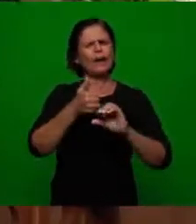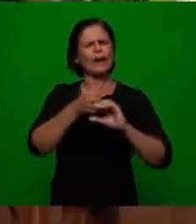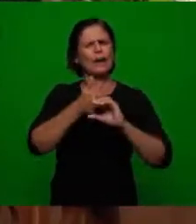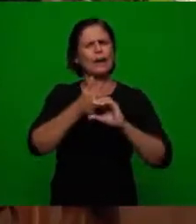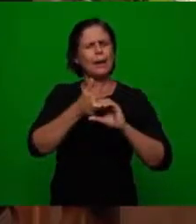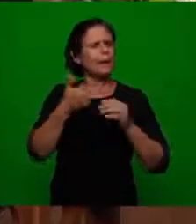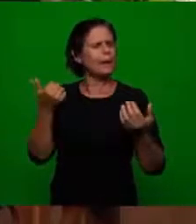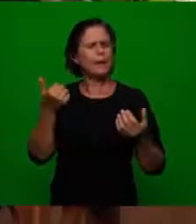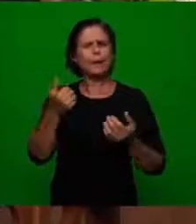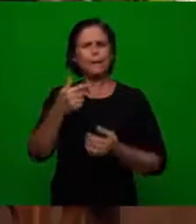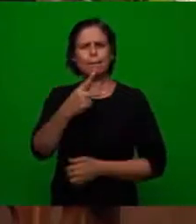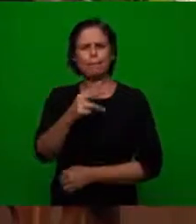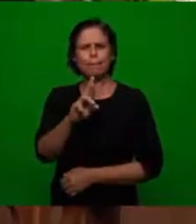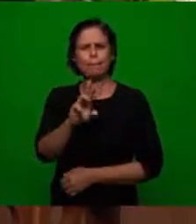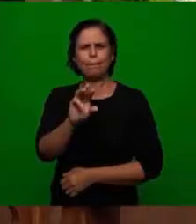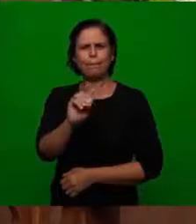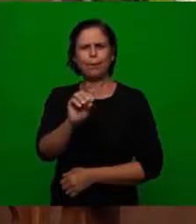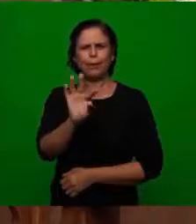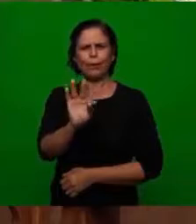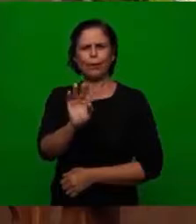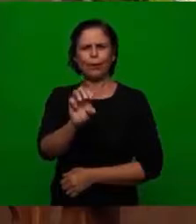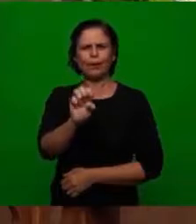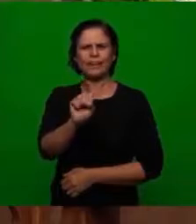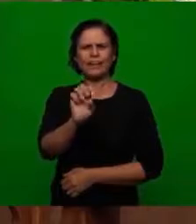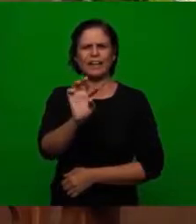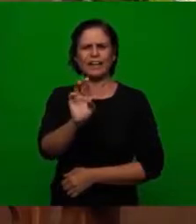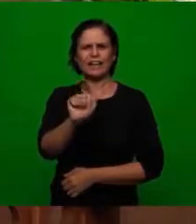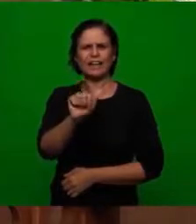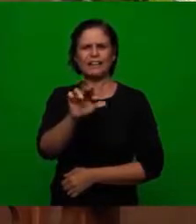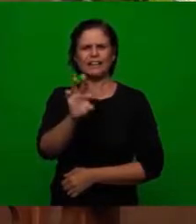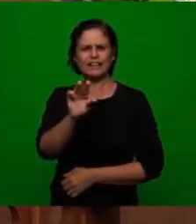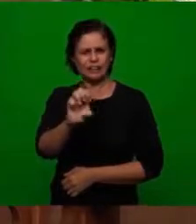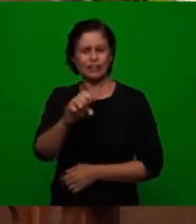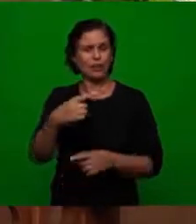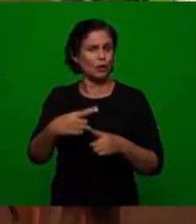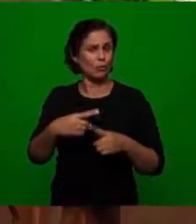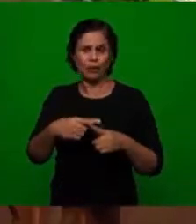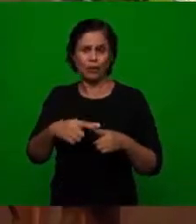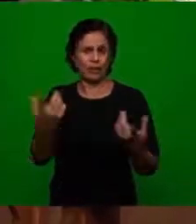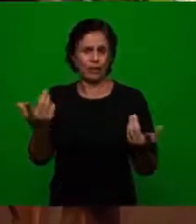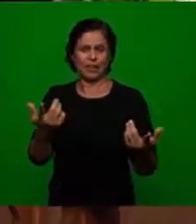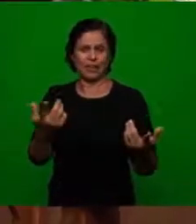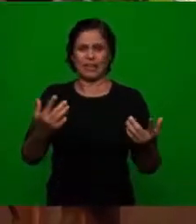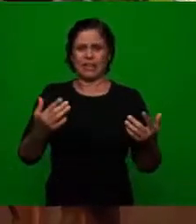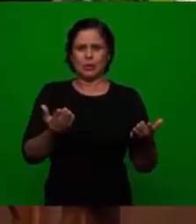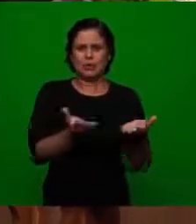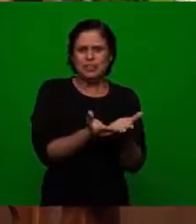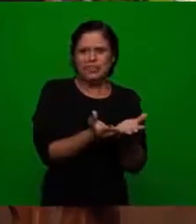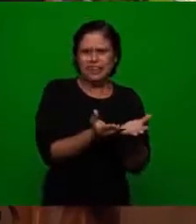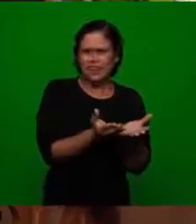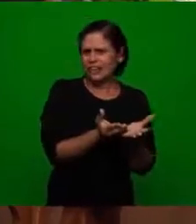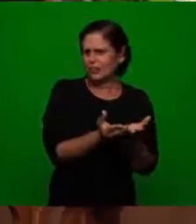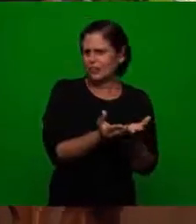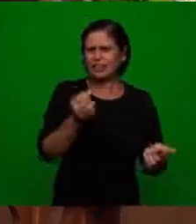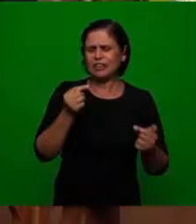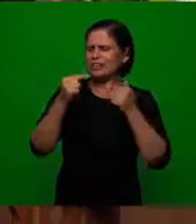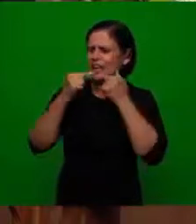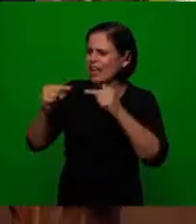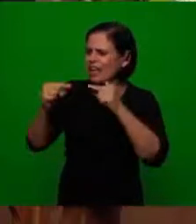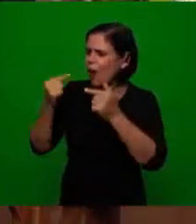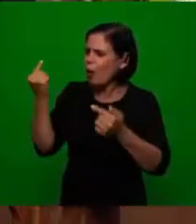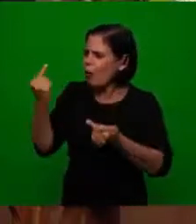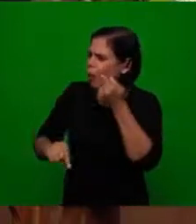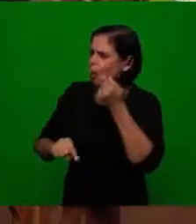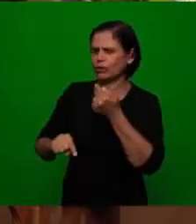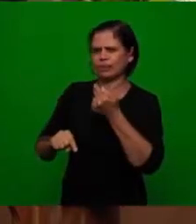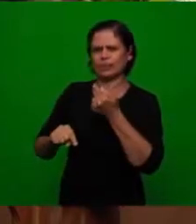was it called protestant reformation because the reformers were protesting against the abuse of the church of the time